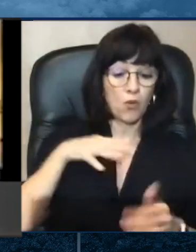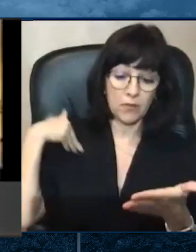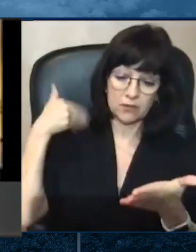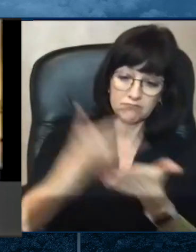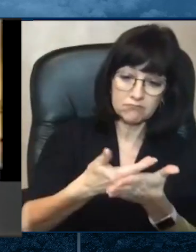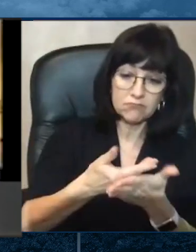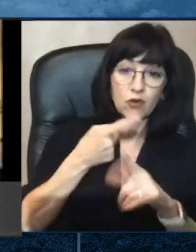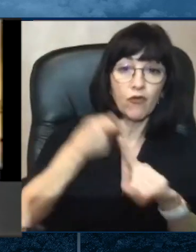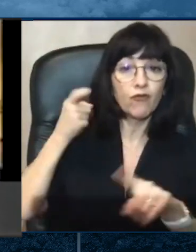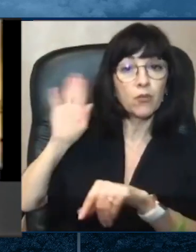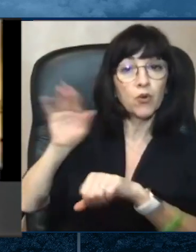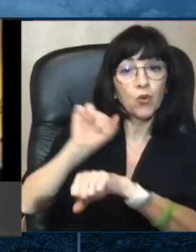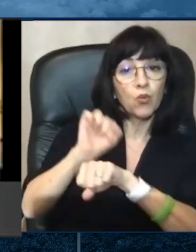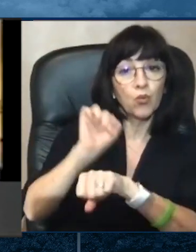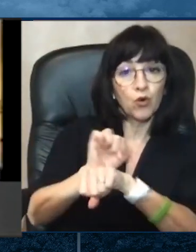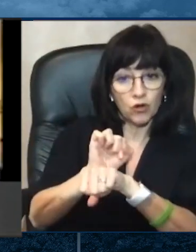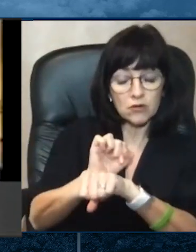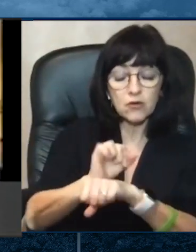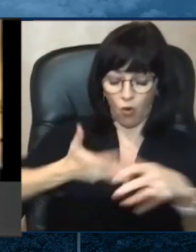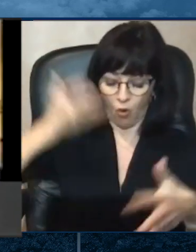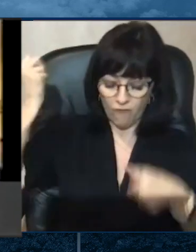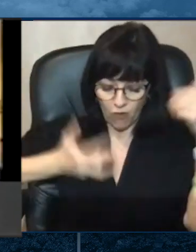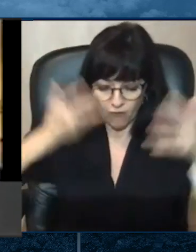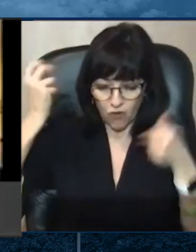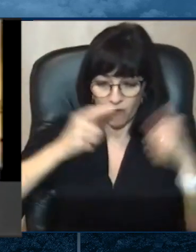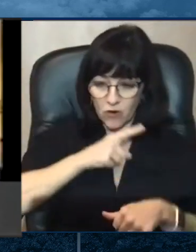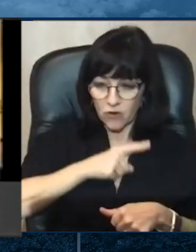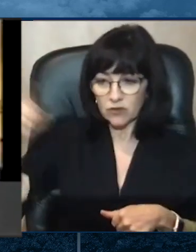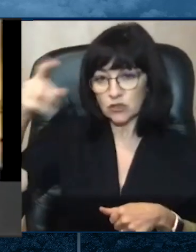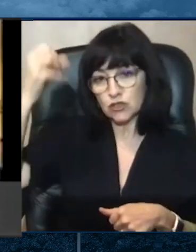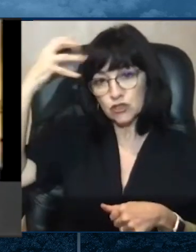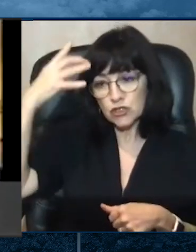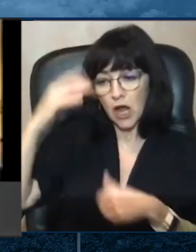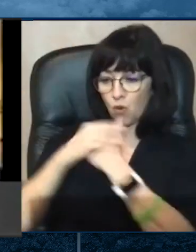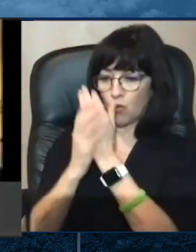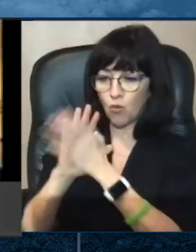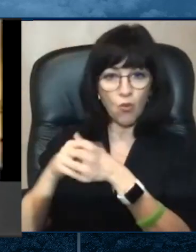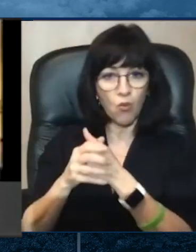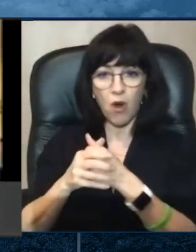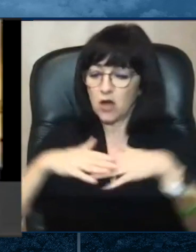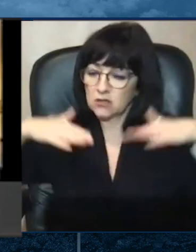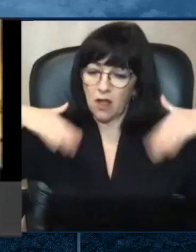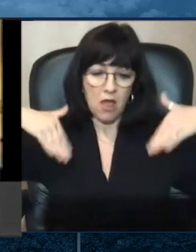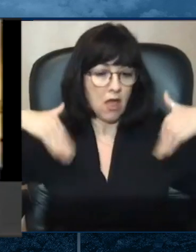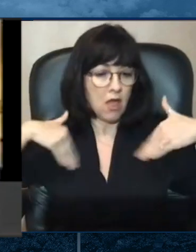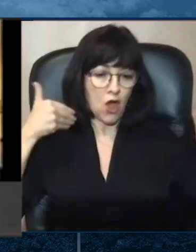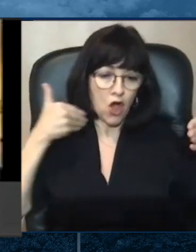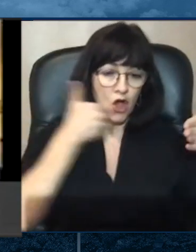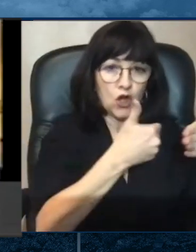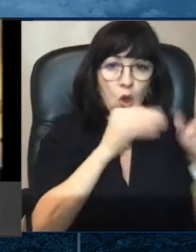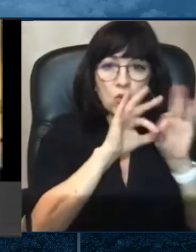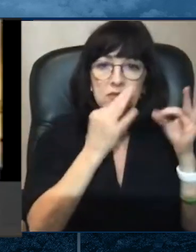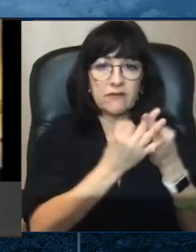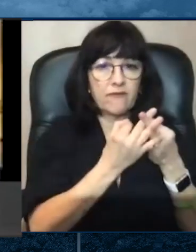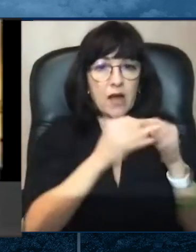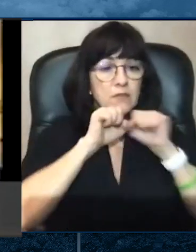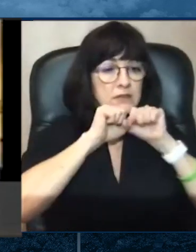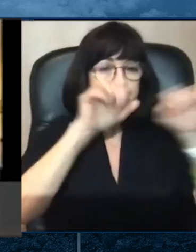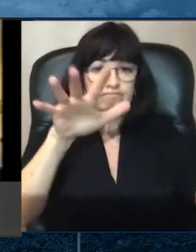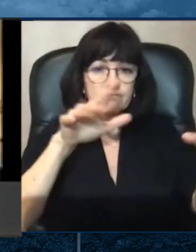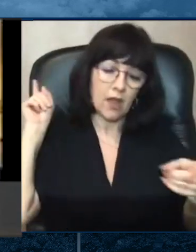allowing her children to hug her until she's taking a shower, because she's not sure if she has the virus or not.